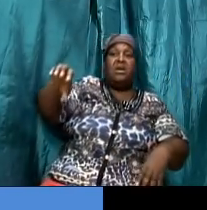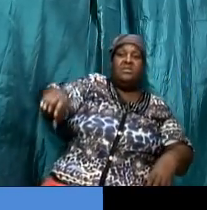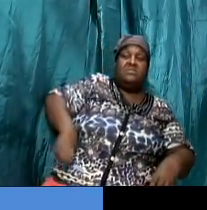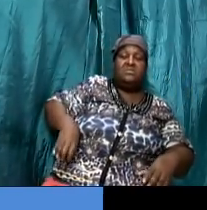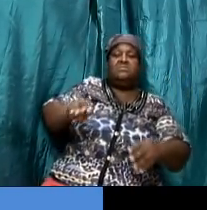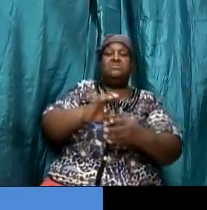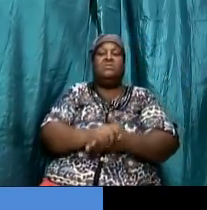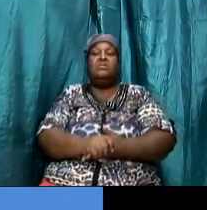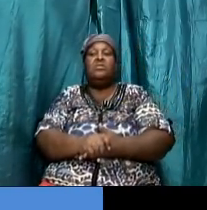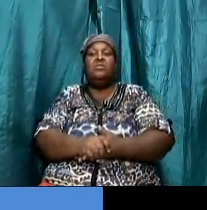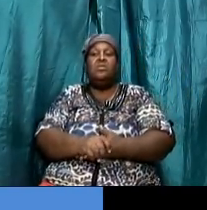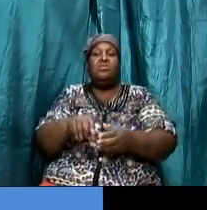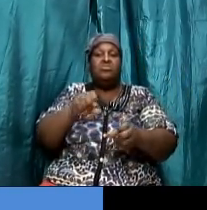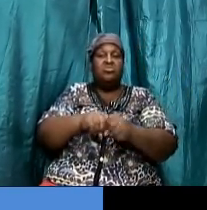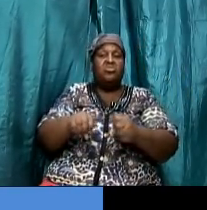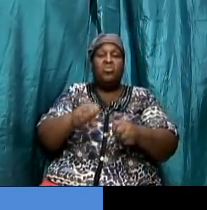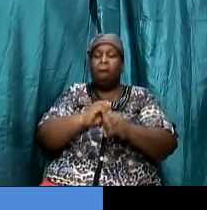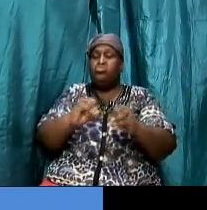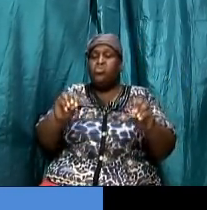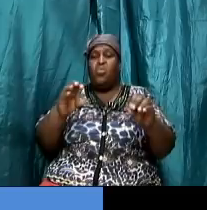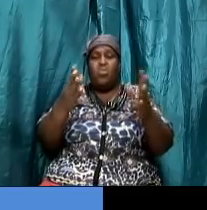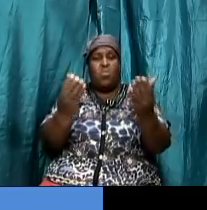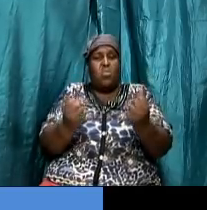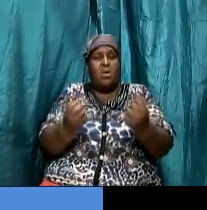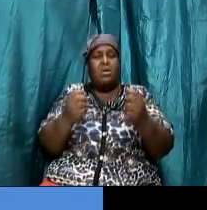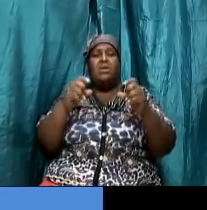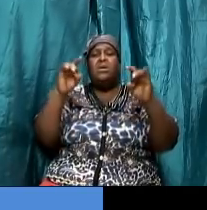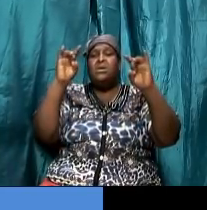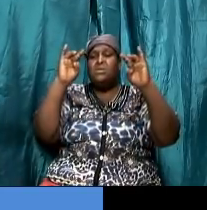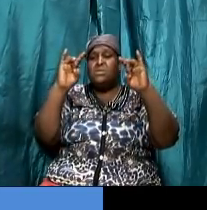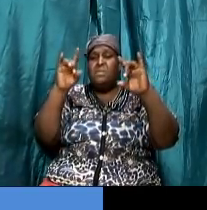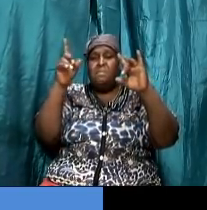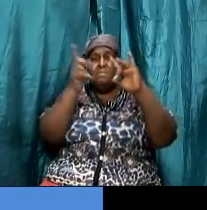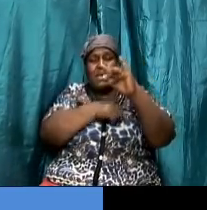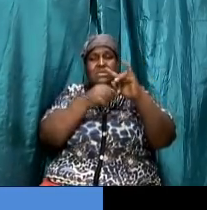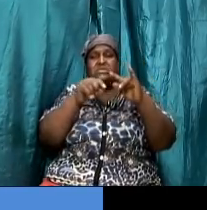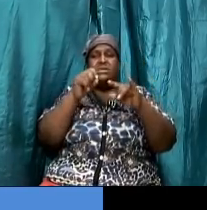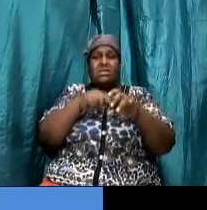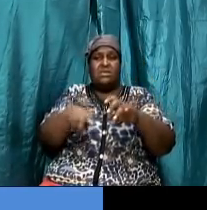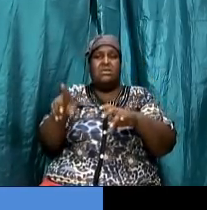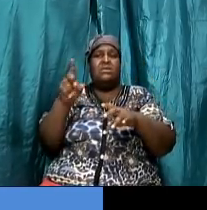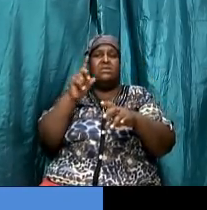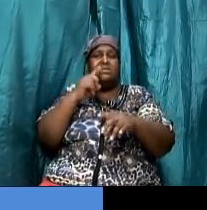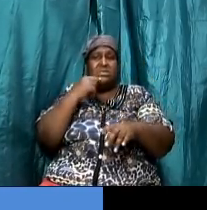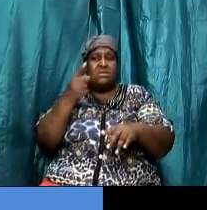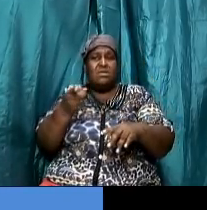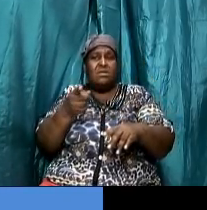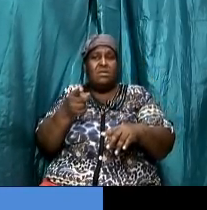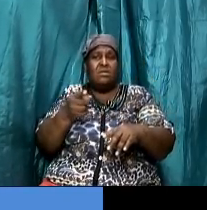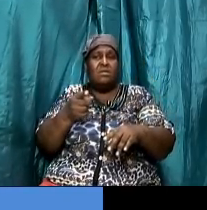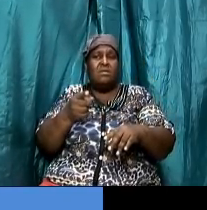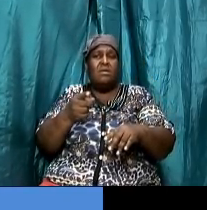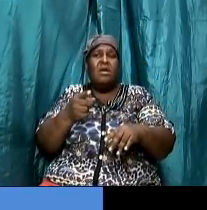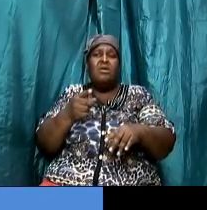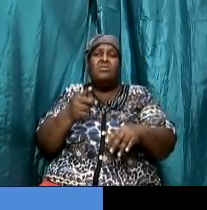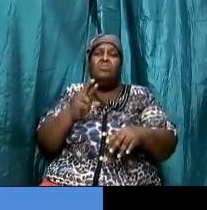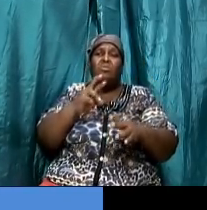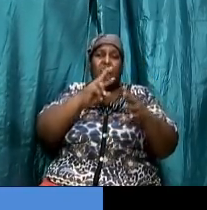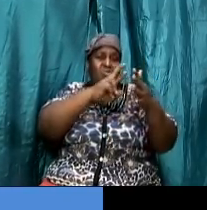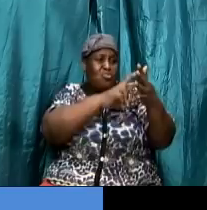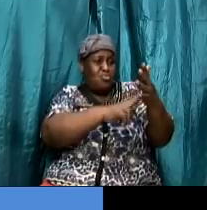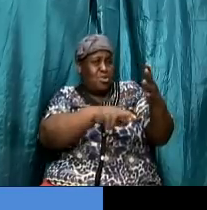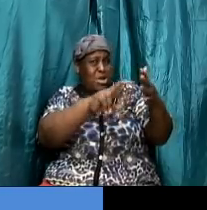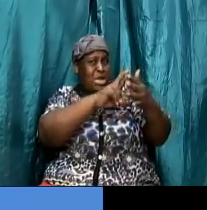so because i don't want us to miss this point i'm going to read in its entirety galatians chapter 4 from verse